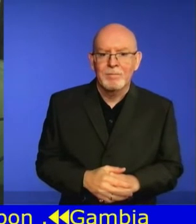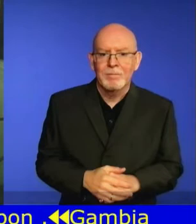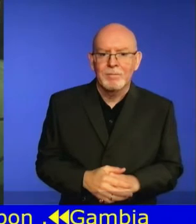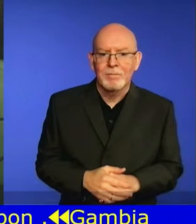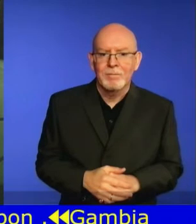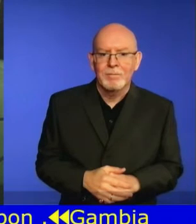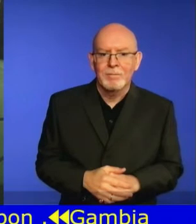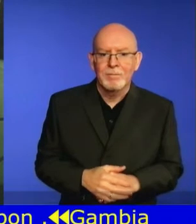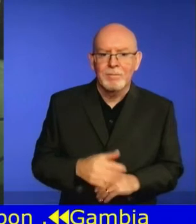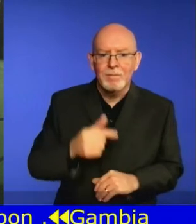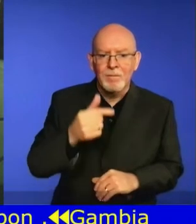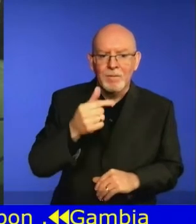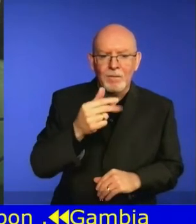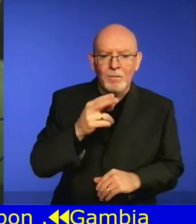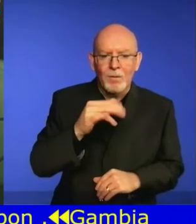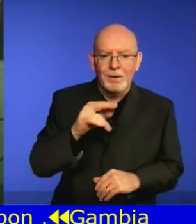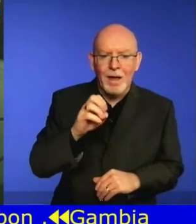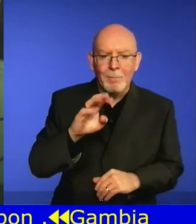Haiti,